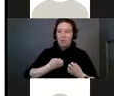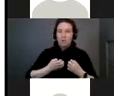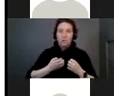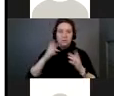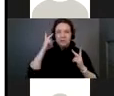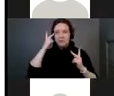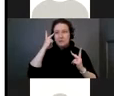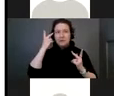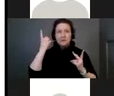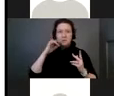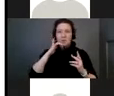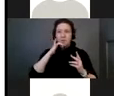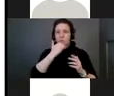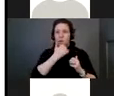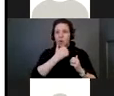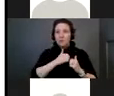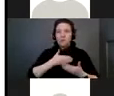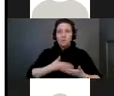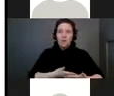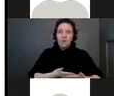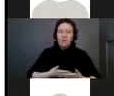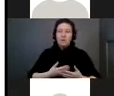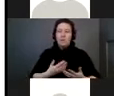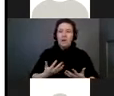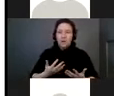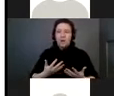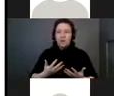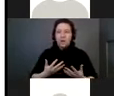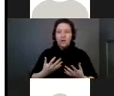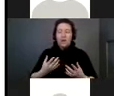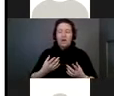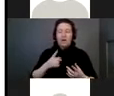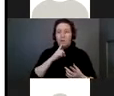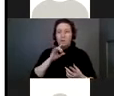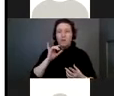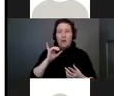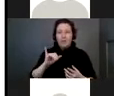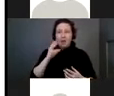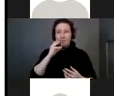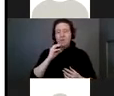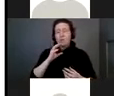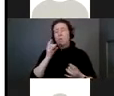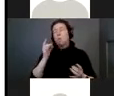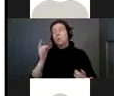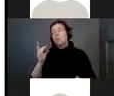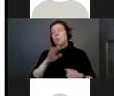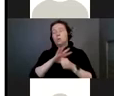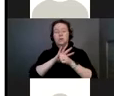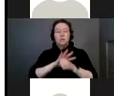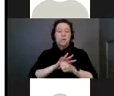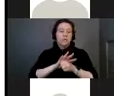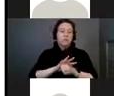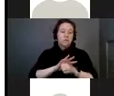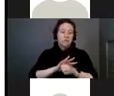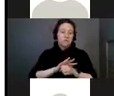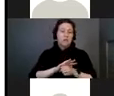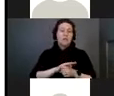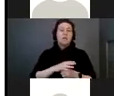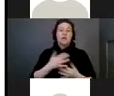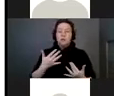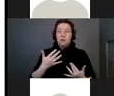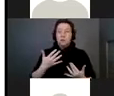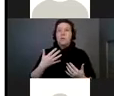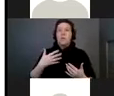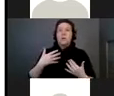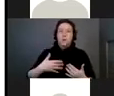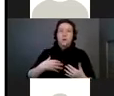wrong with your child in the first place. But that was a very stressful time. And then we waited about 10 days for those